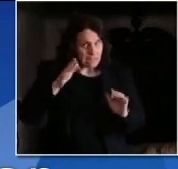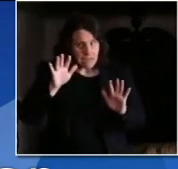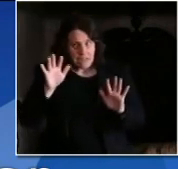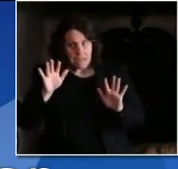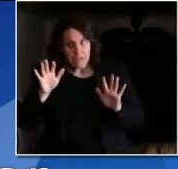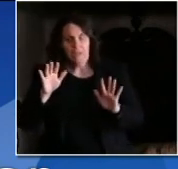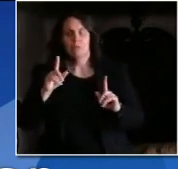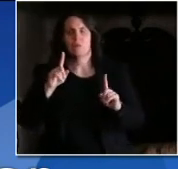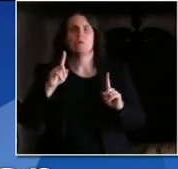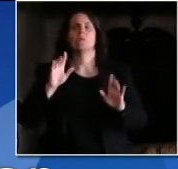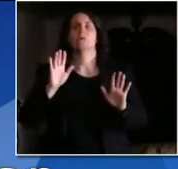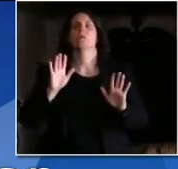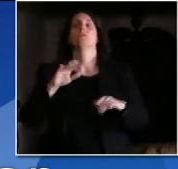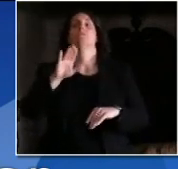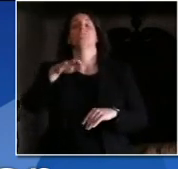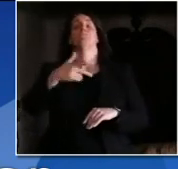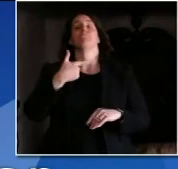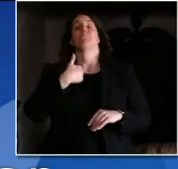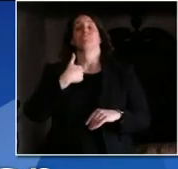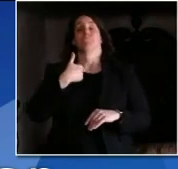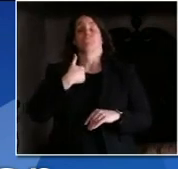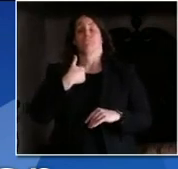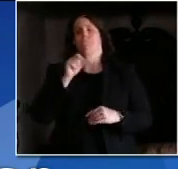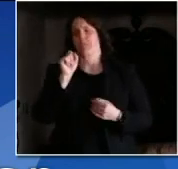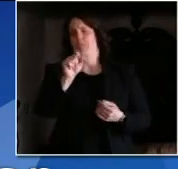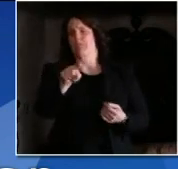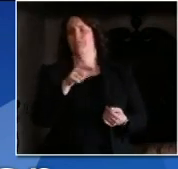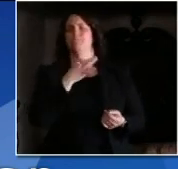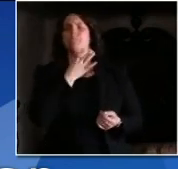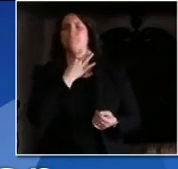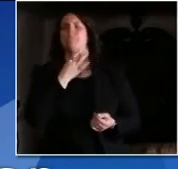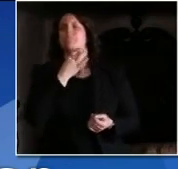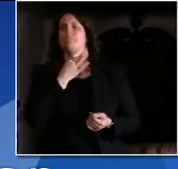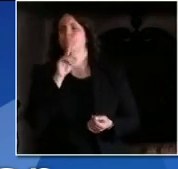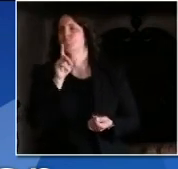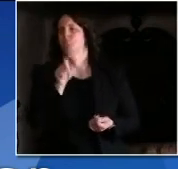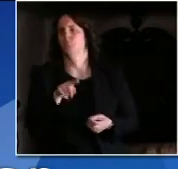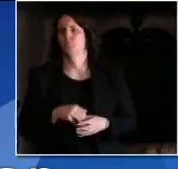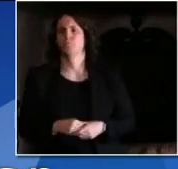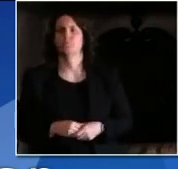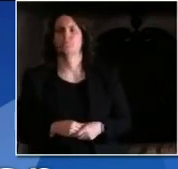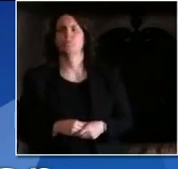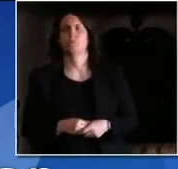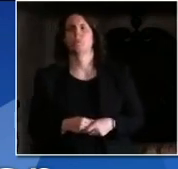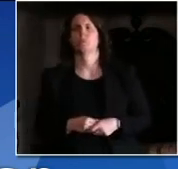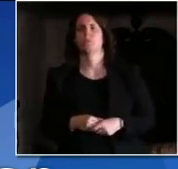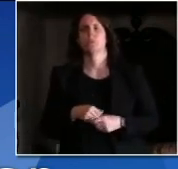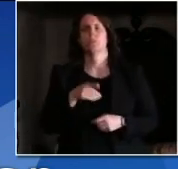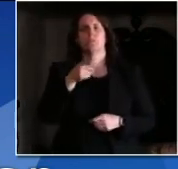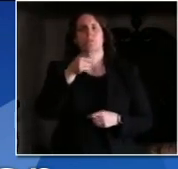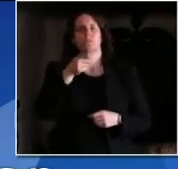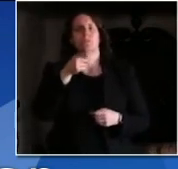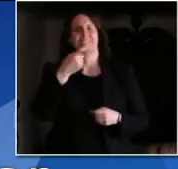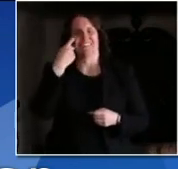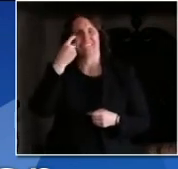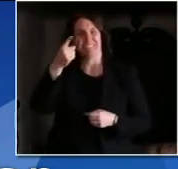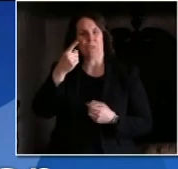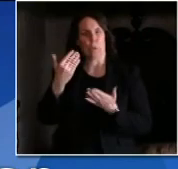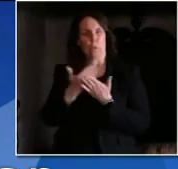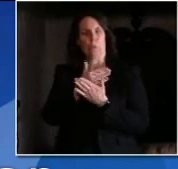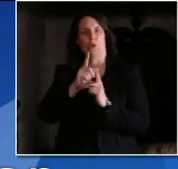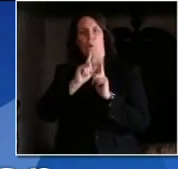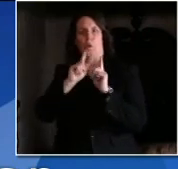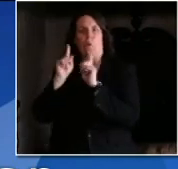my question is the relaxations that are included in this new order do they take effect